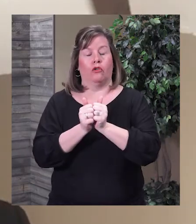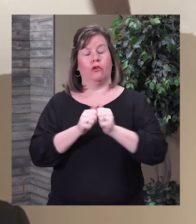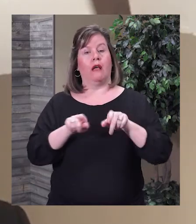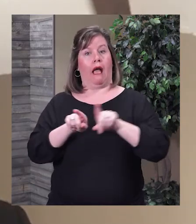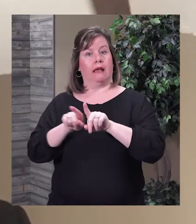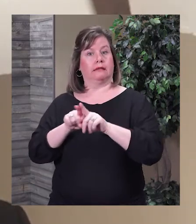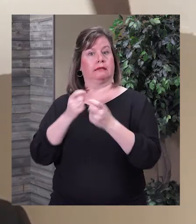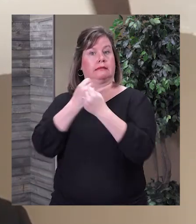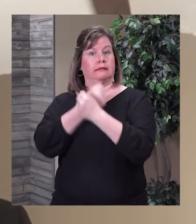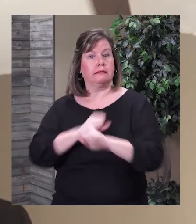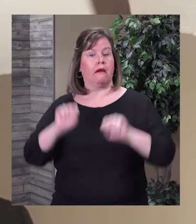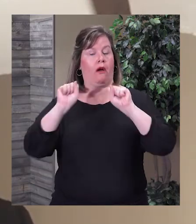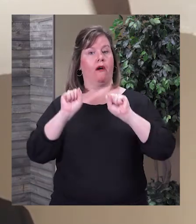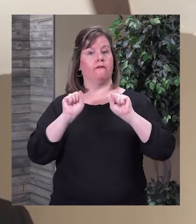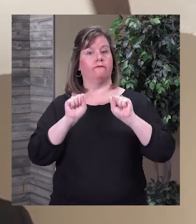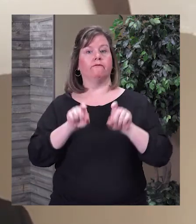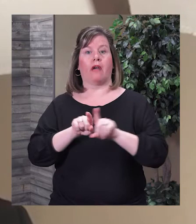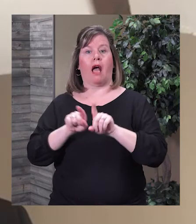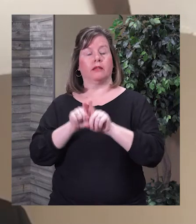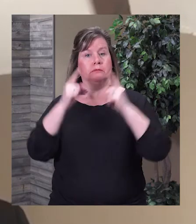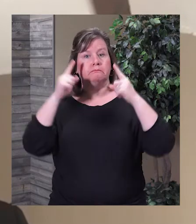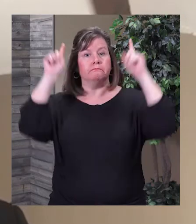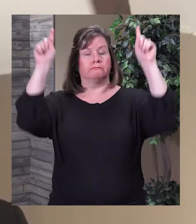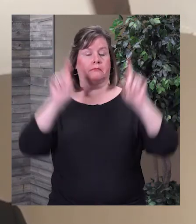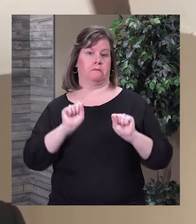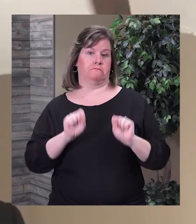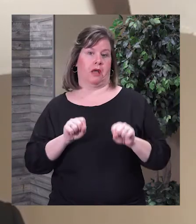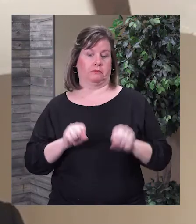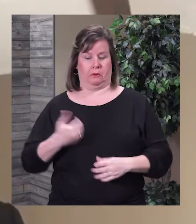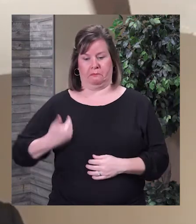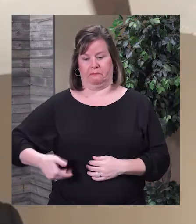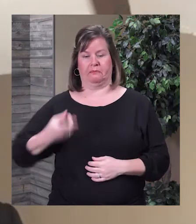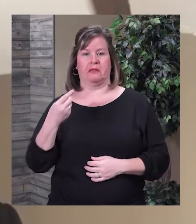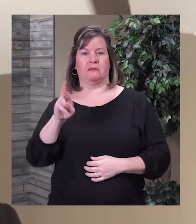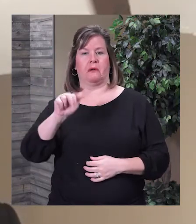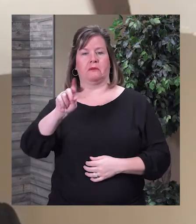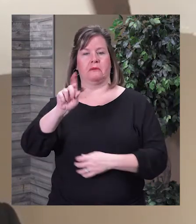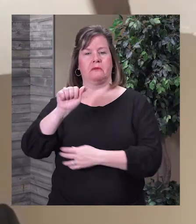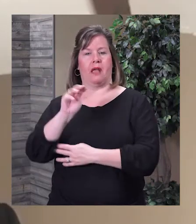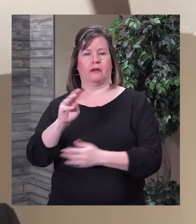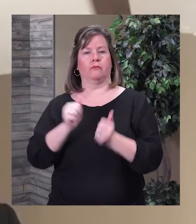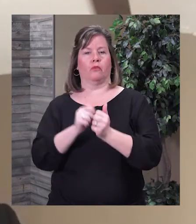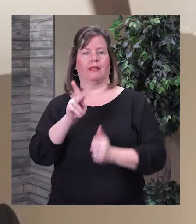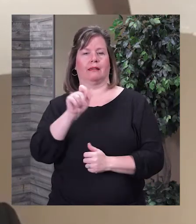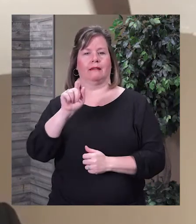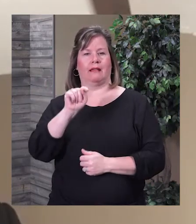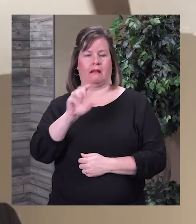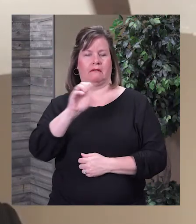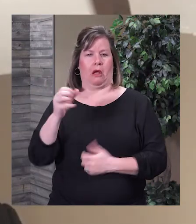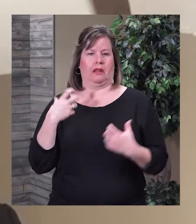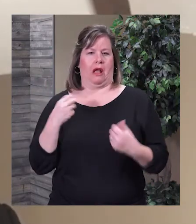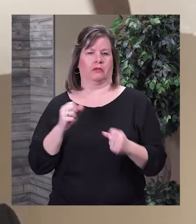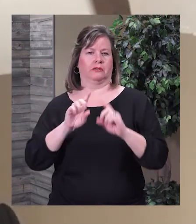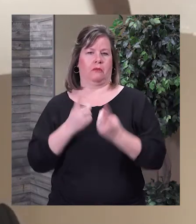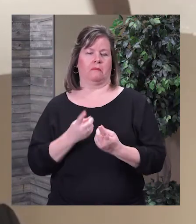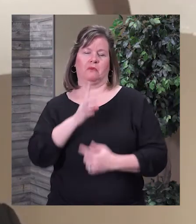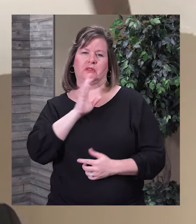and as productively as possible. I'm Dr. Adam London with the Kent County Health Department. Thank you and I'll talk to you again tomorrow.